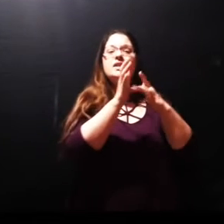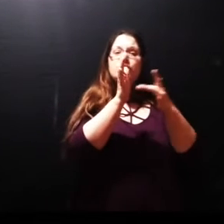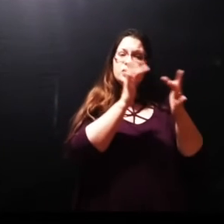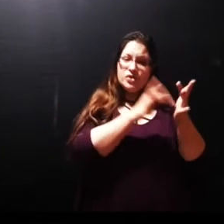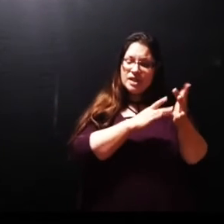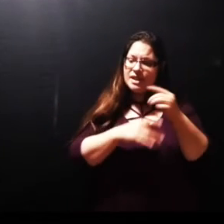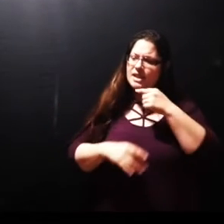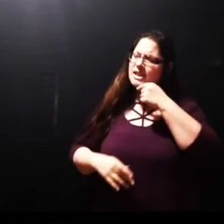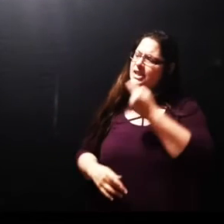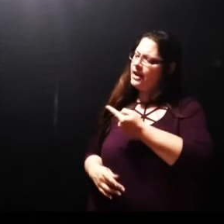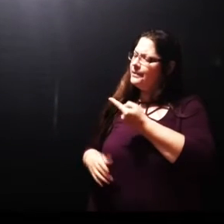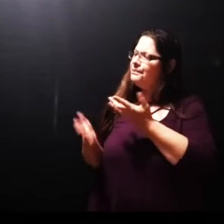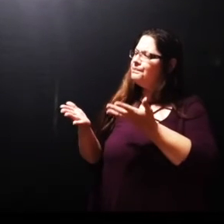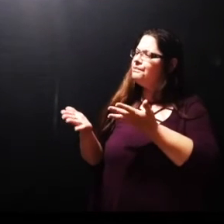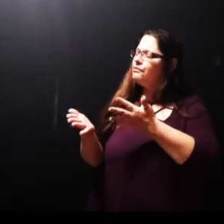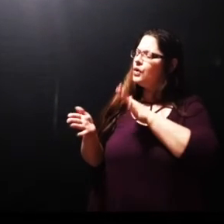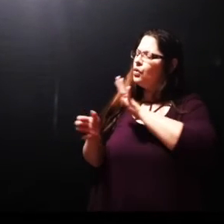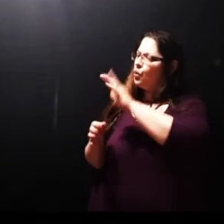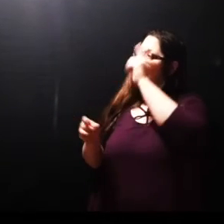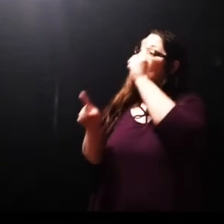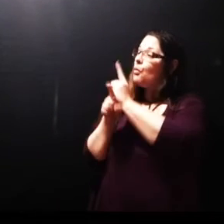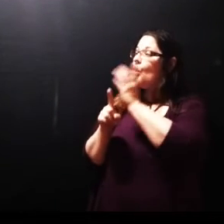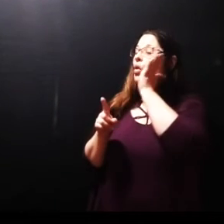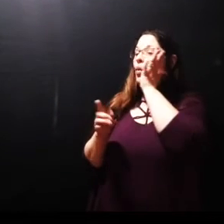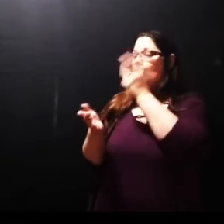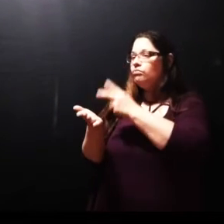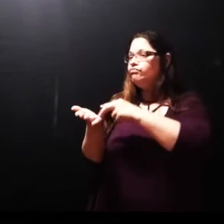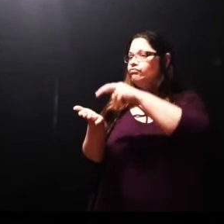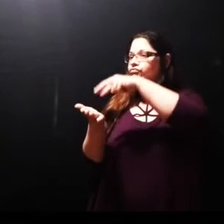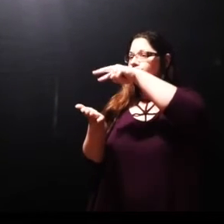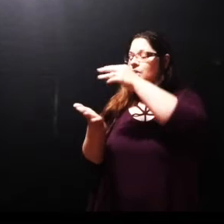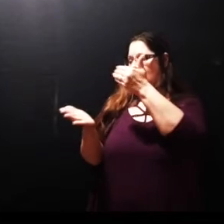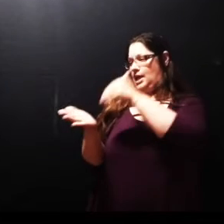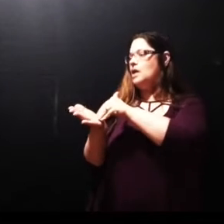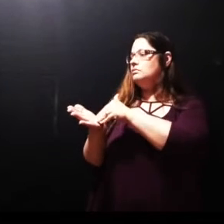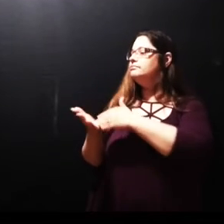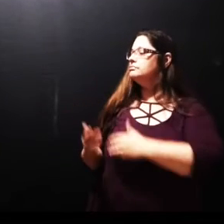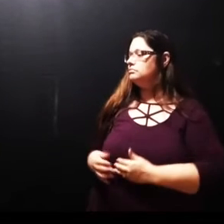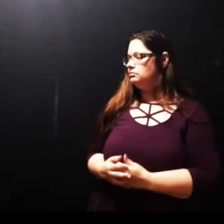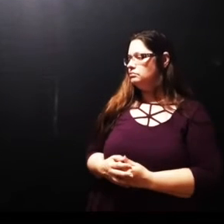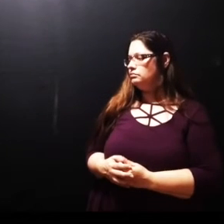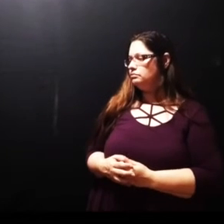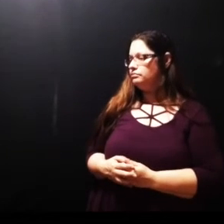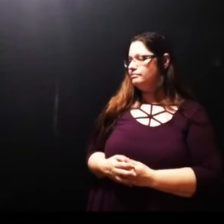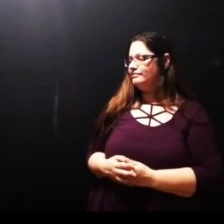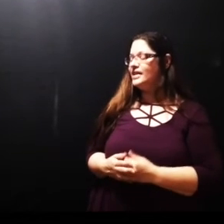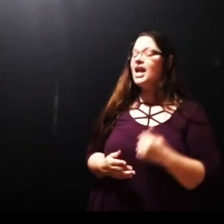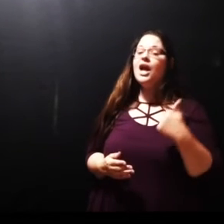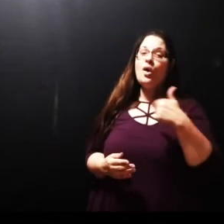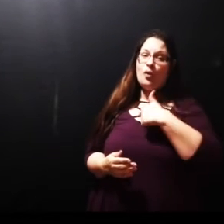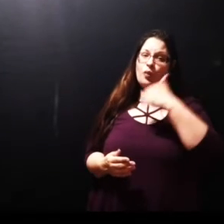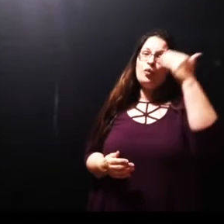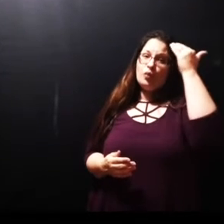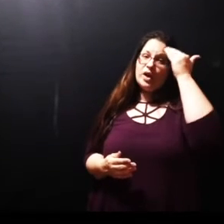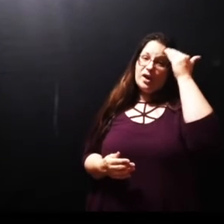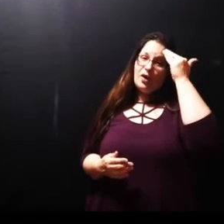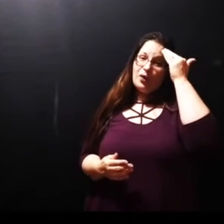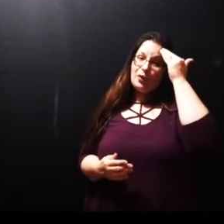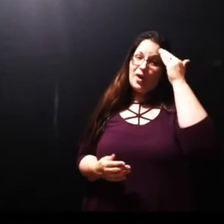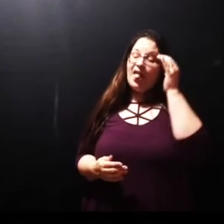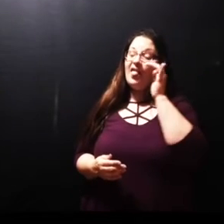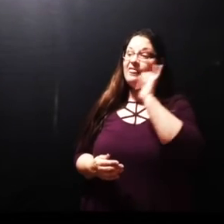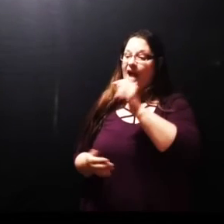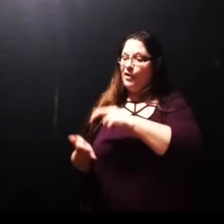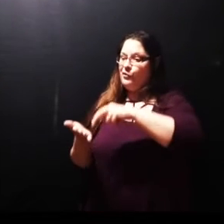and Jesus says to Martha your brother will rise again of course you know he's